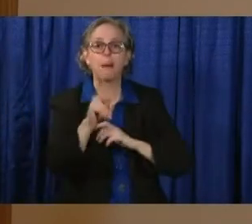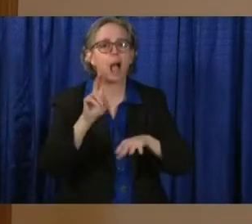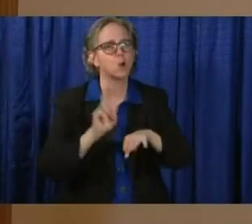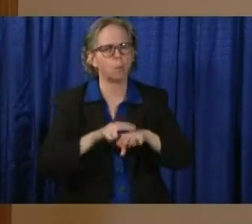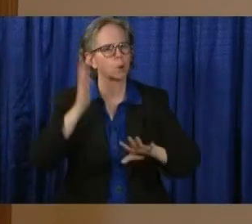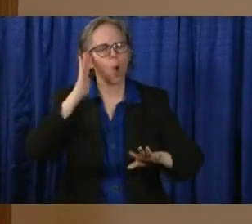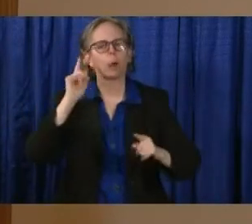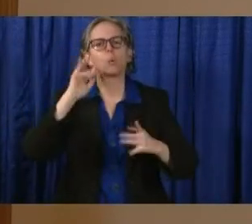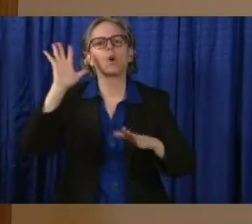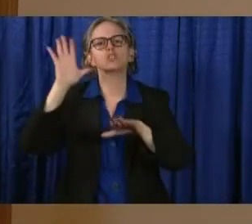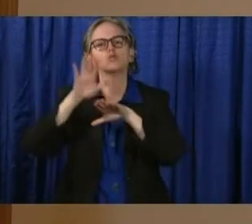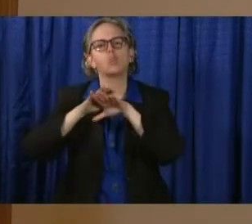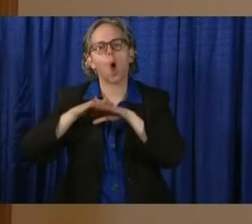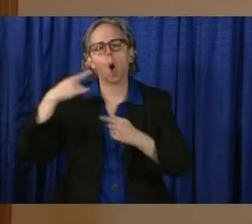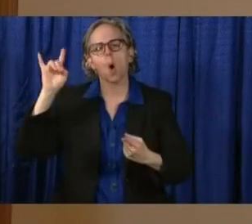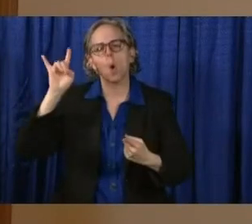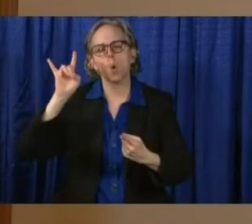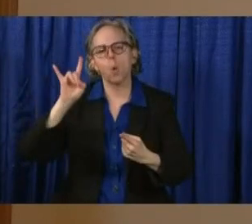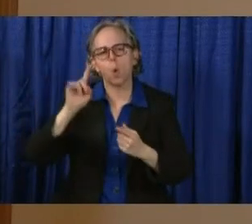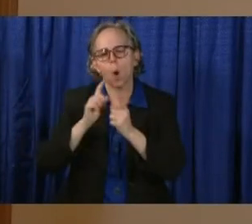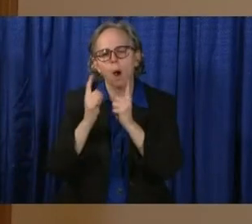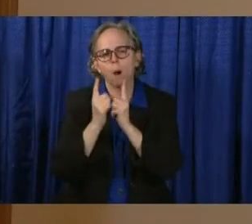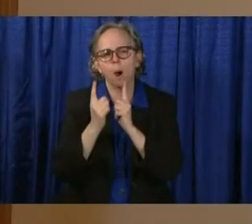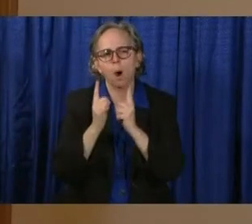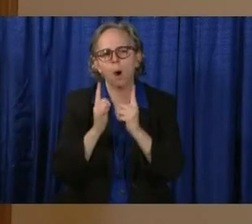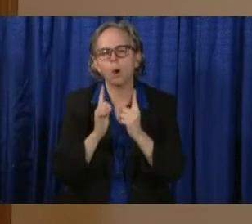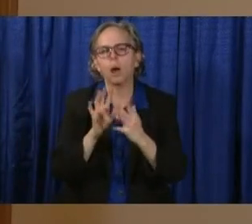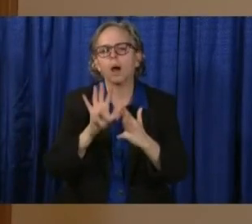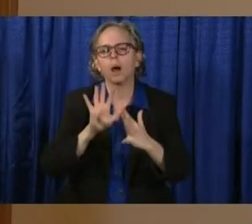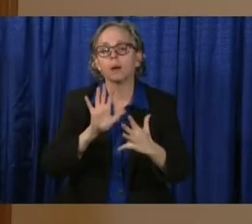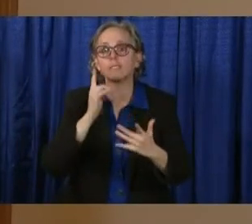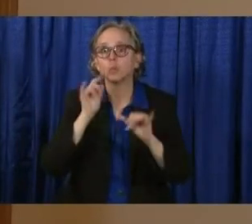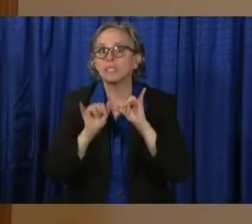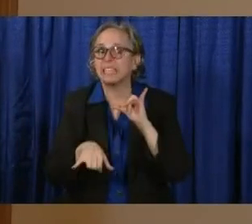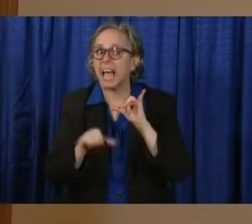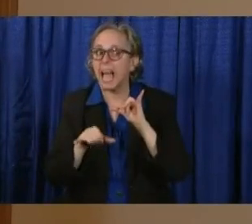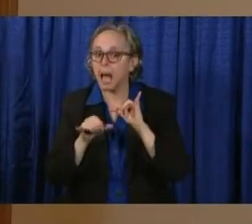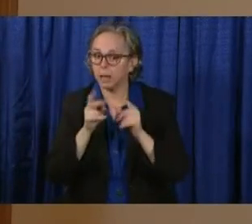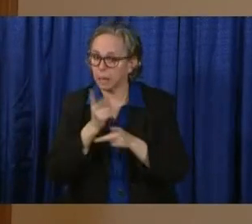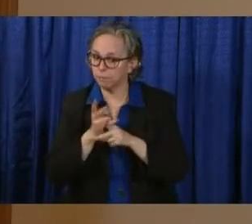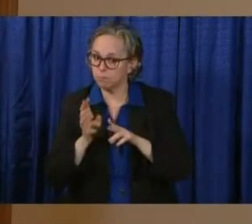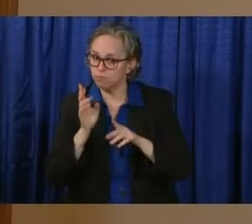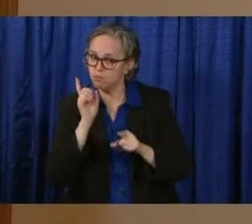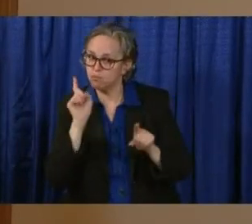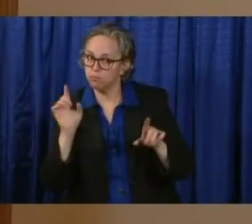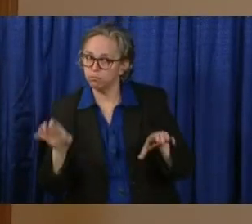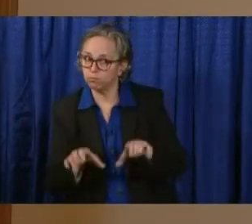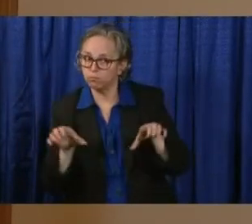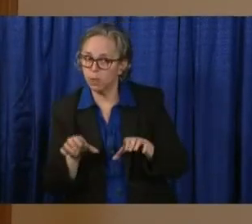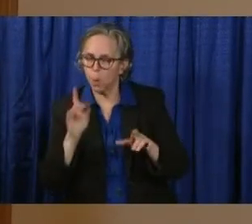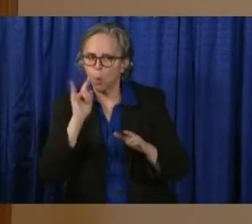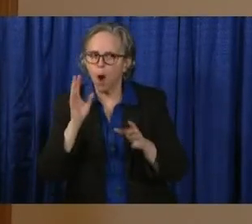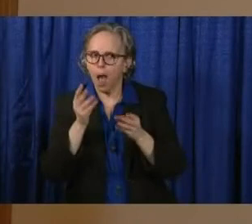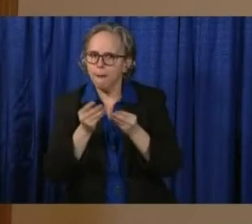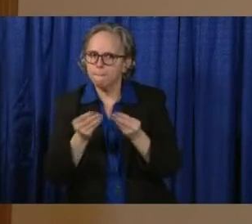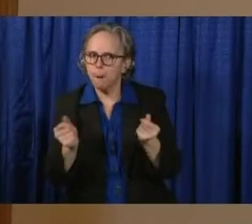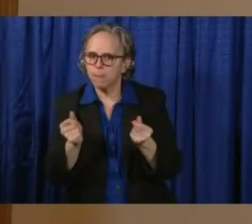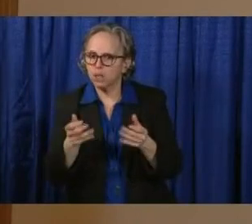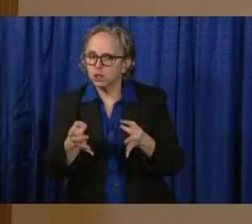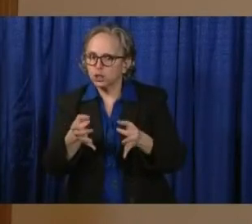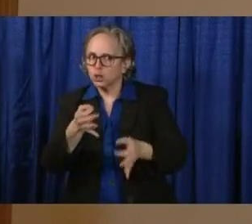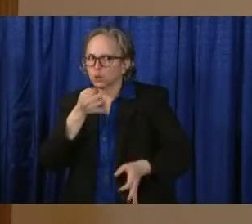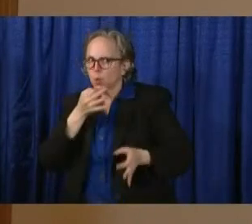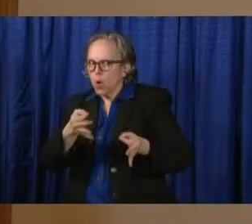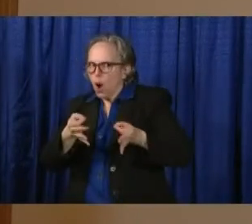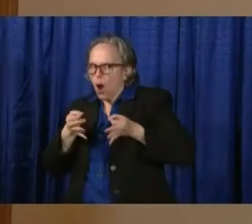and we keep doing it right, we can get out of this a lot sooner and a lot healthier and get ourselves